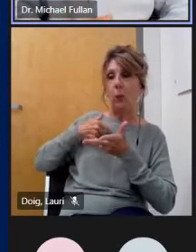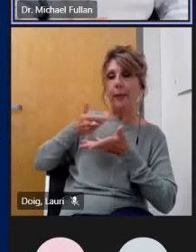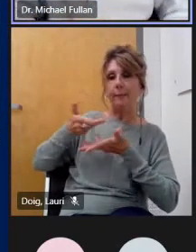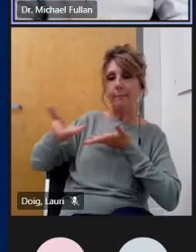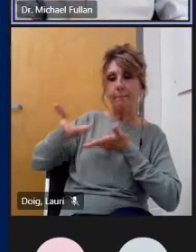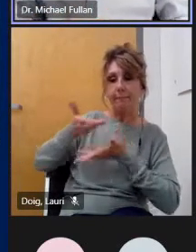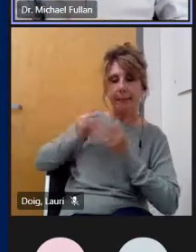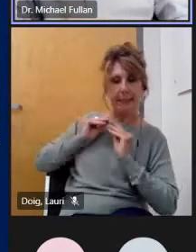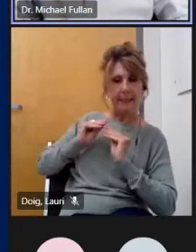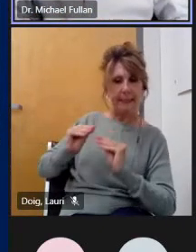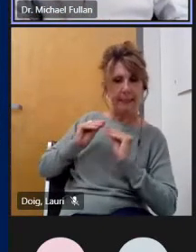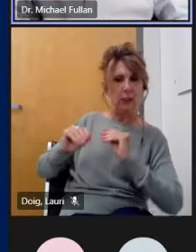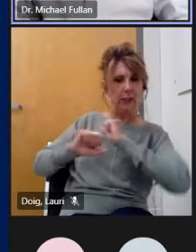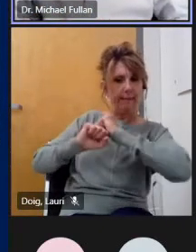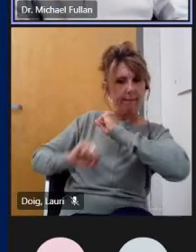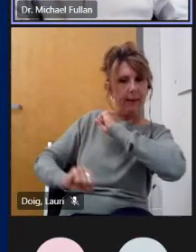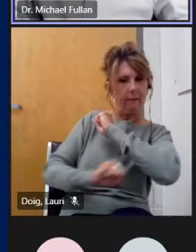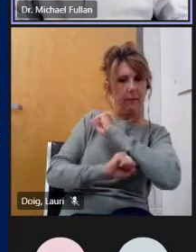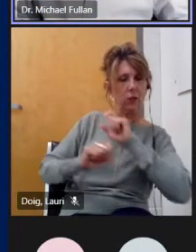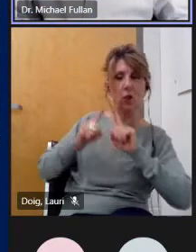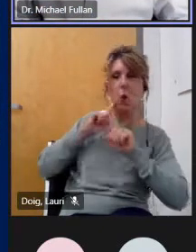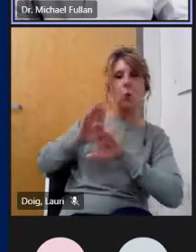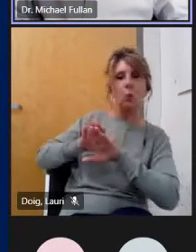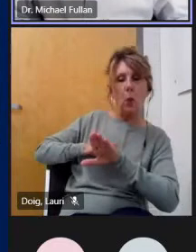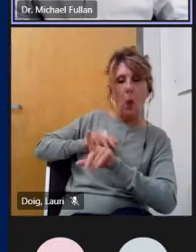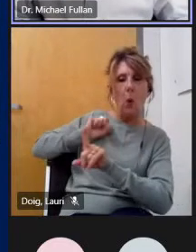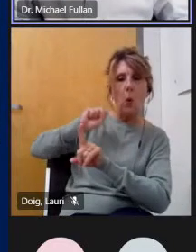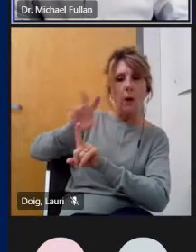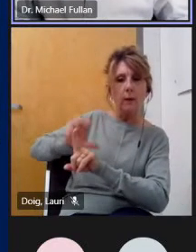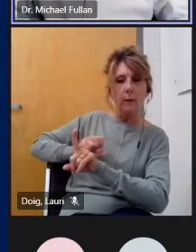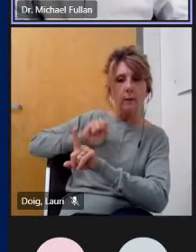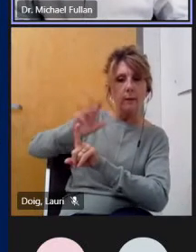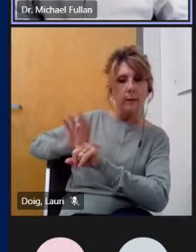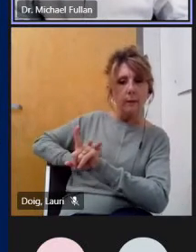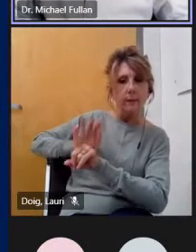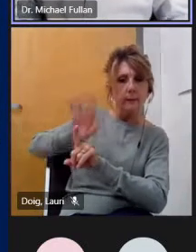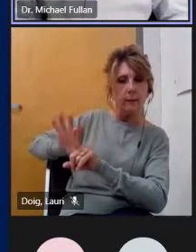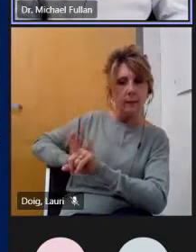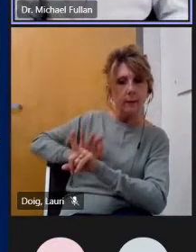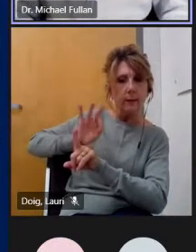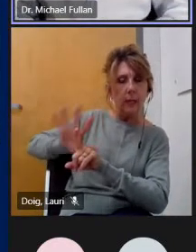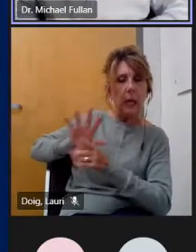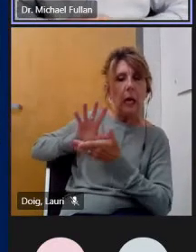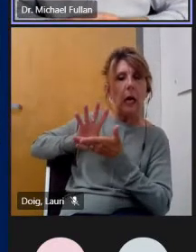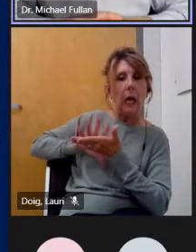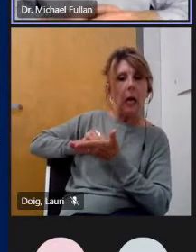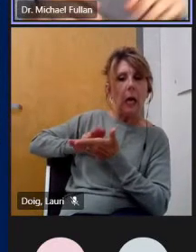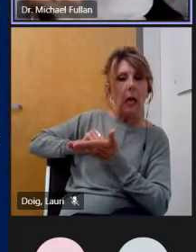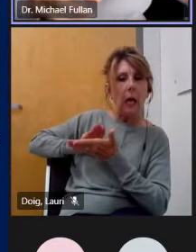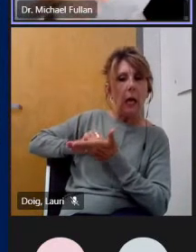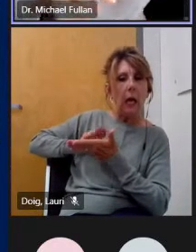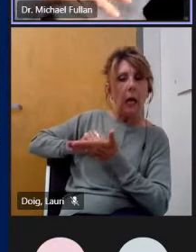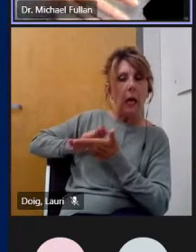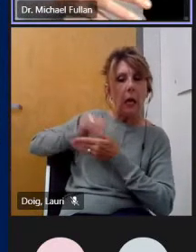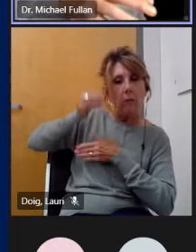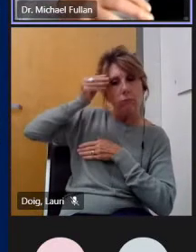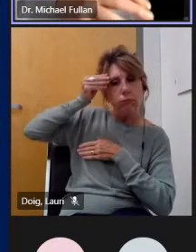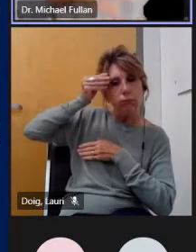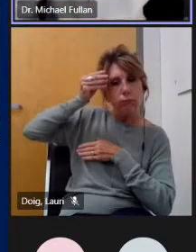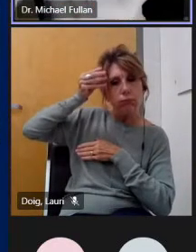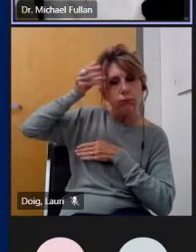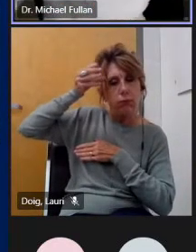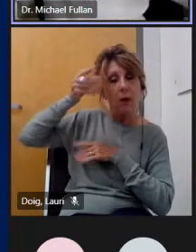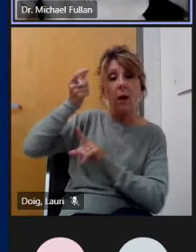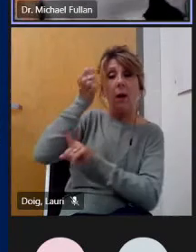pieces are there and so forth and so this in newfoundland and labrador is very interesting there's only one school board or there's two actually